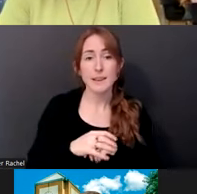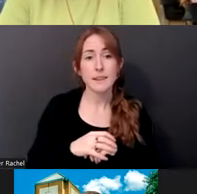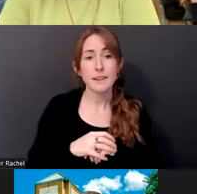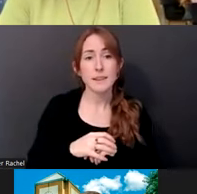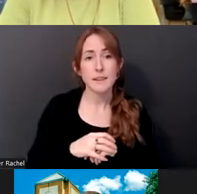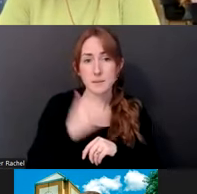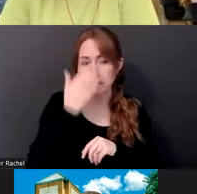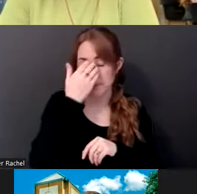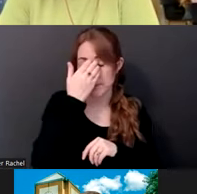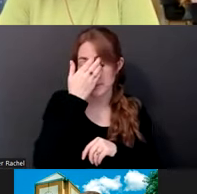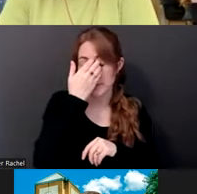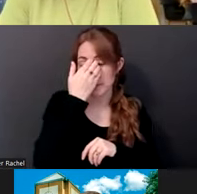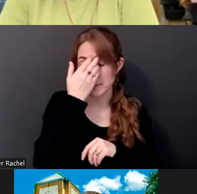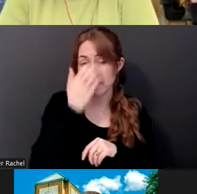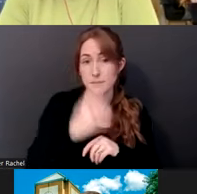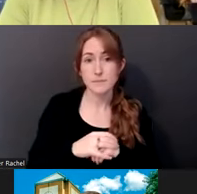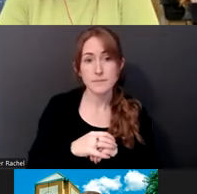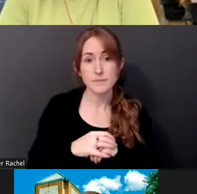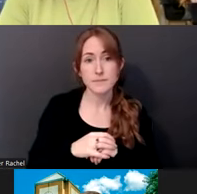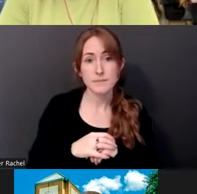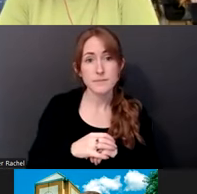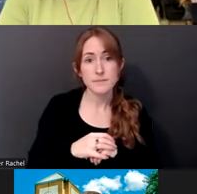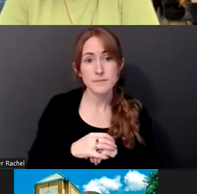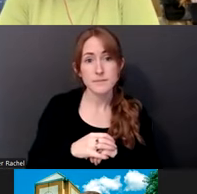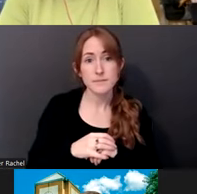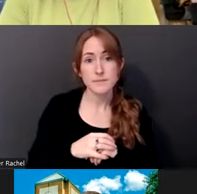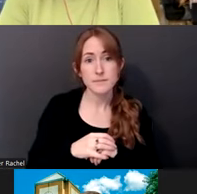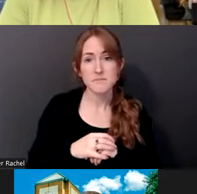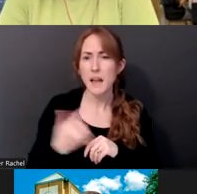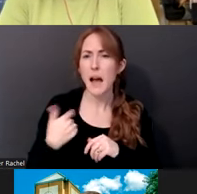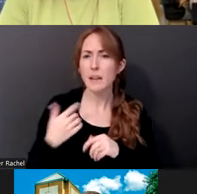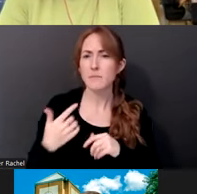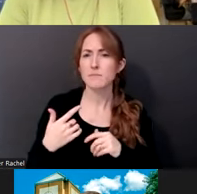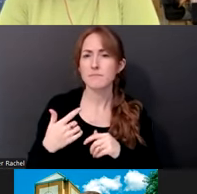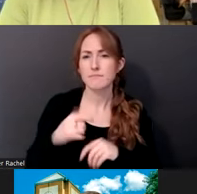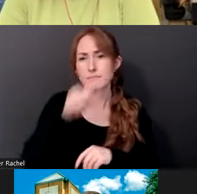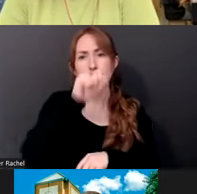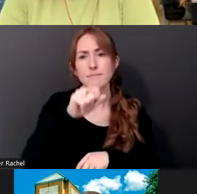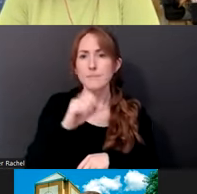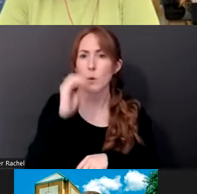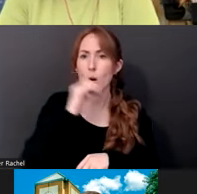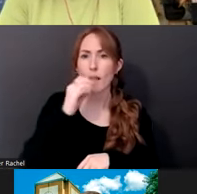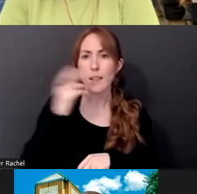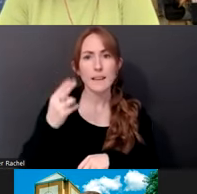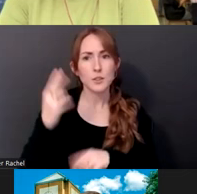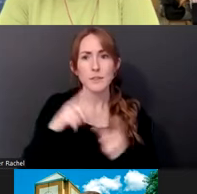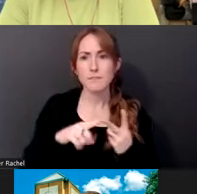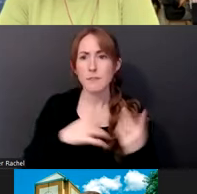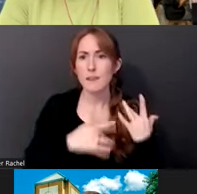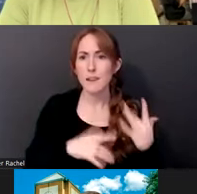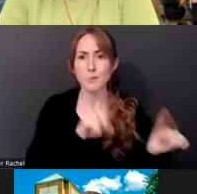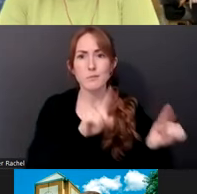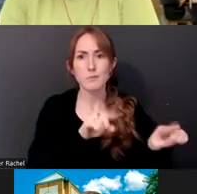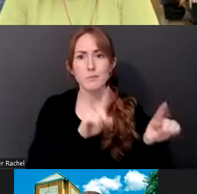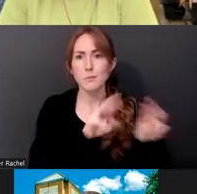recipient of oral histories and, and avid museum goer, I had a relationship with our oral histories, but